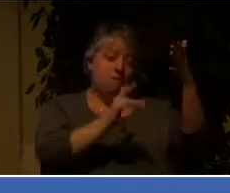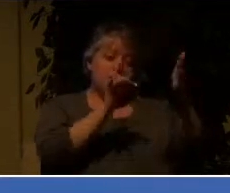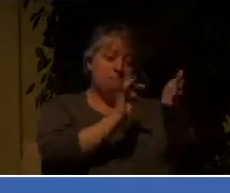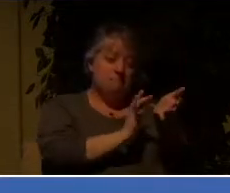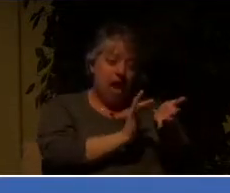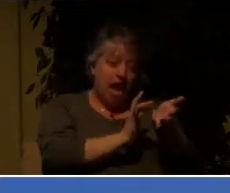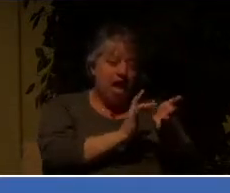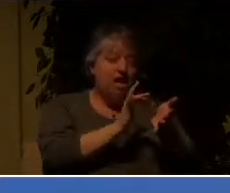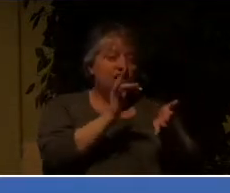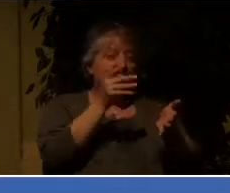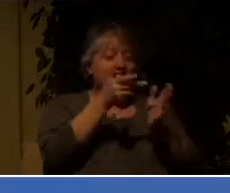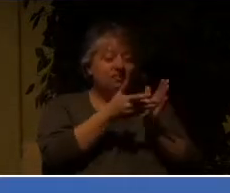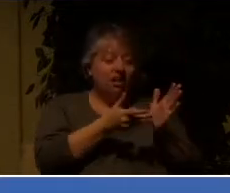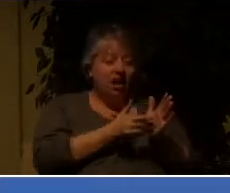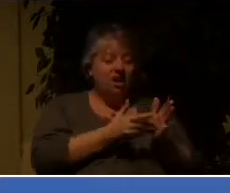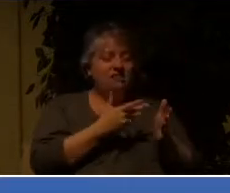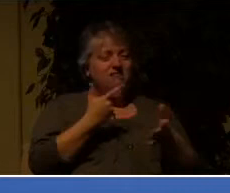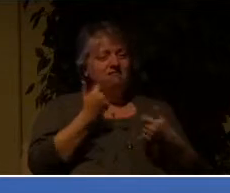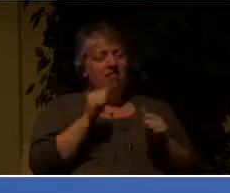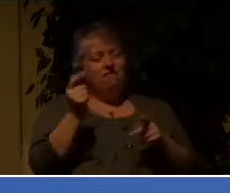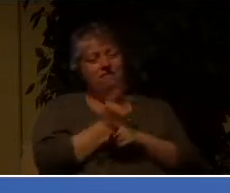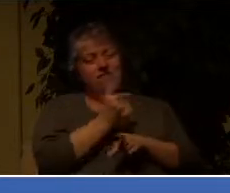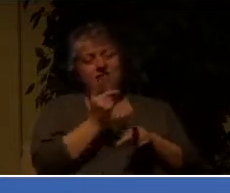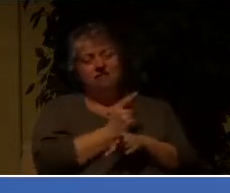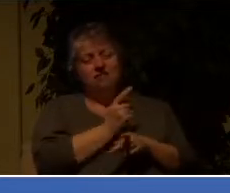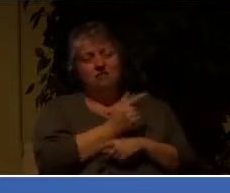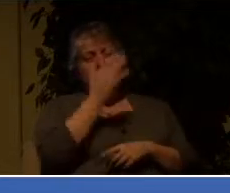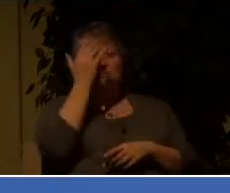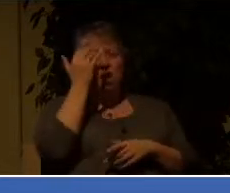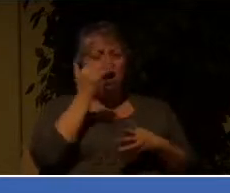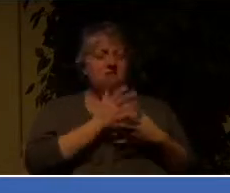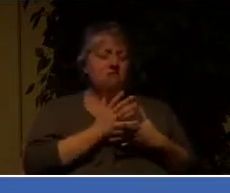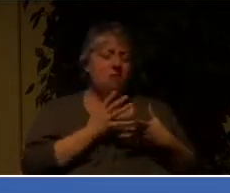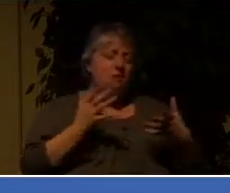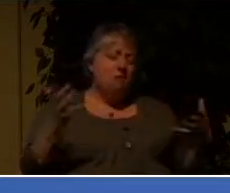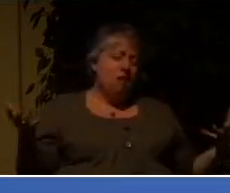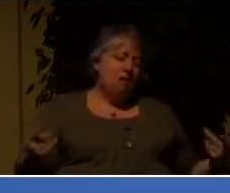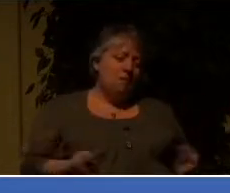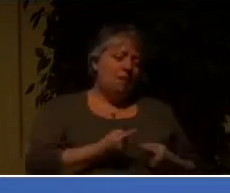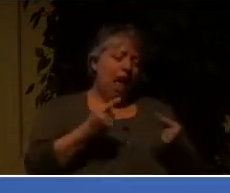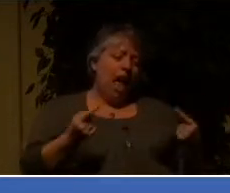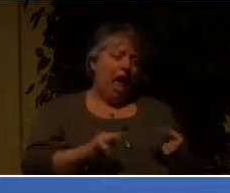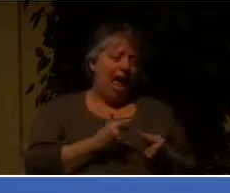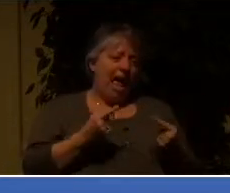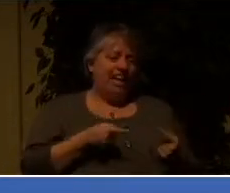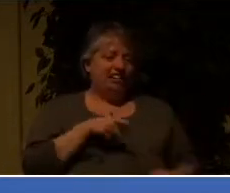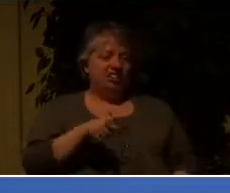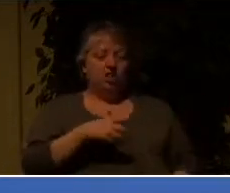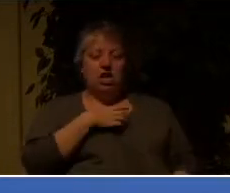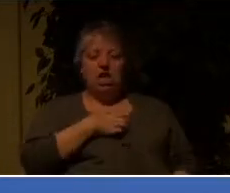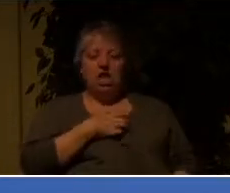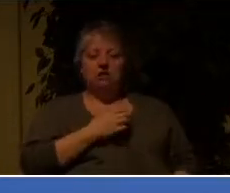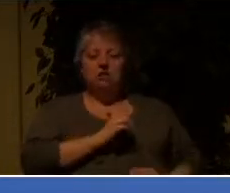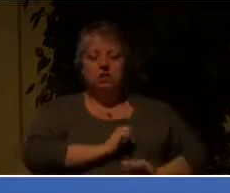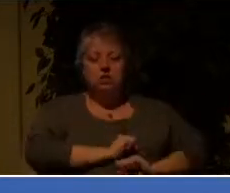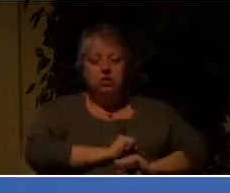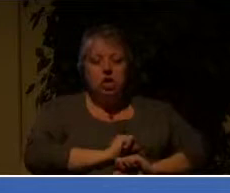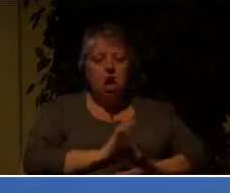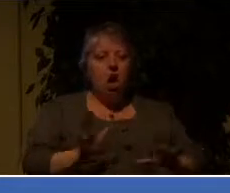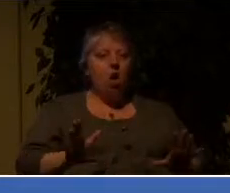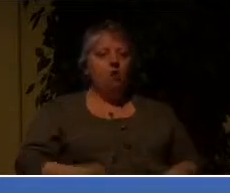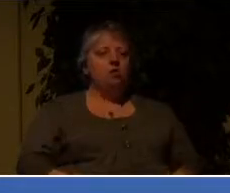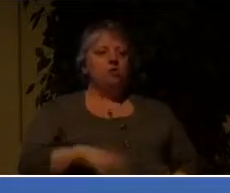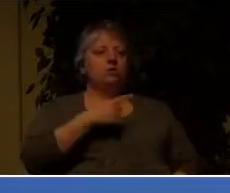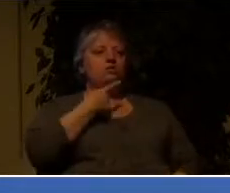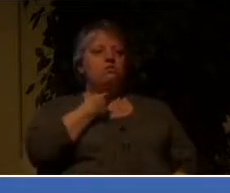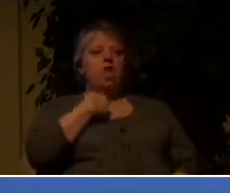was in so much pain, why her desire for food had completely left her and she couldn't swallow